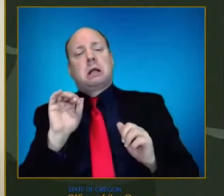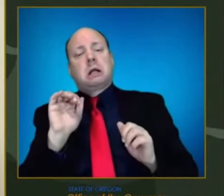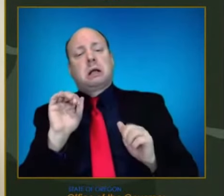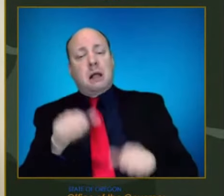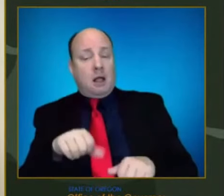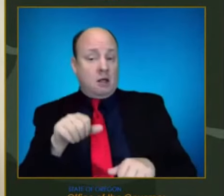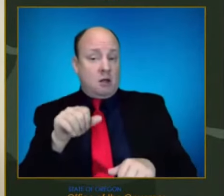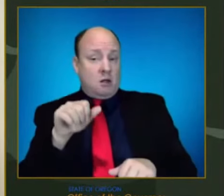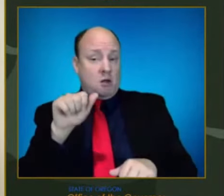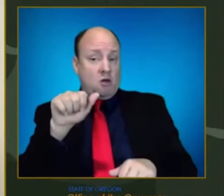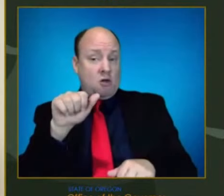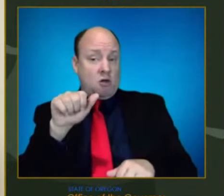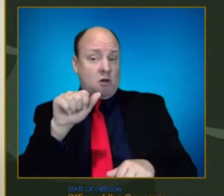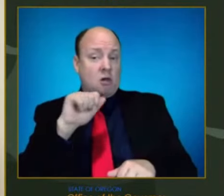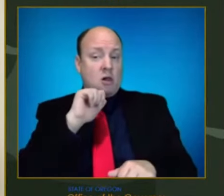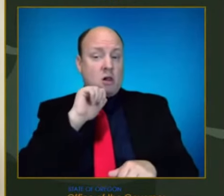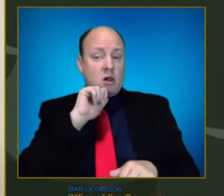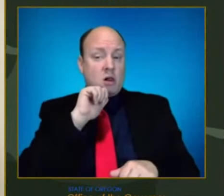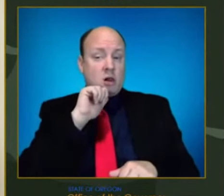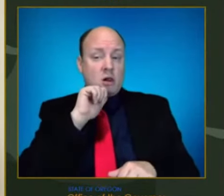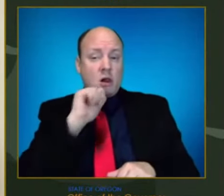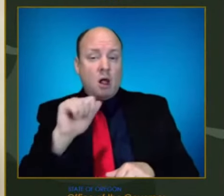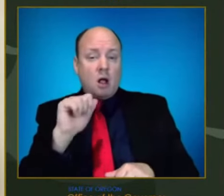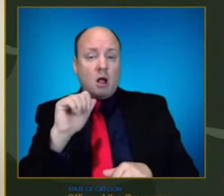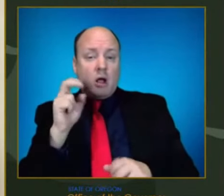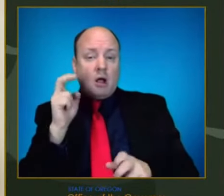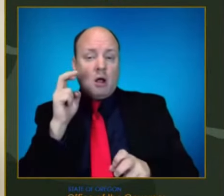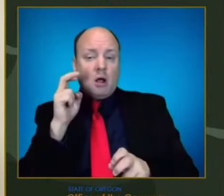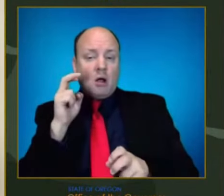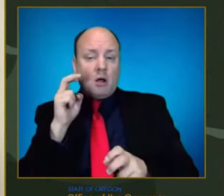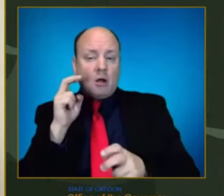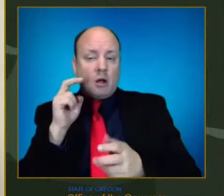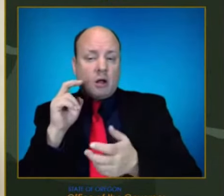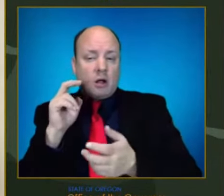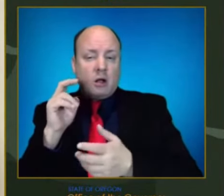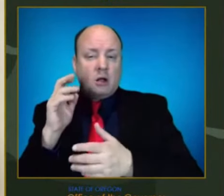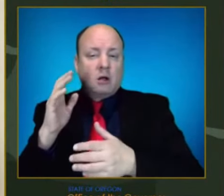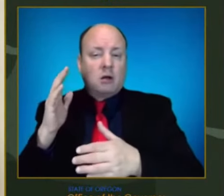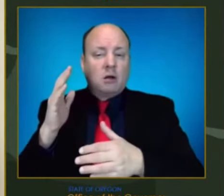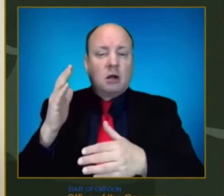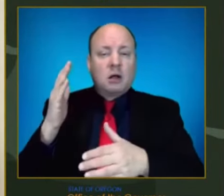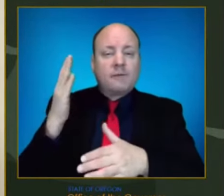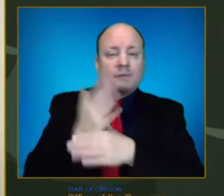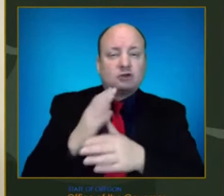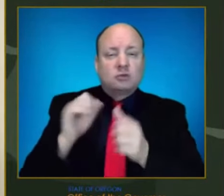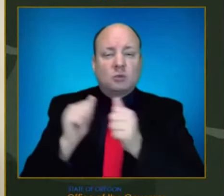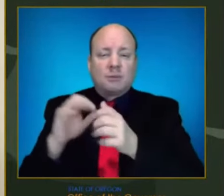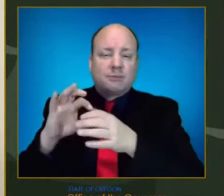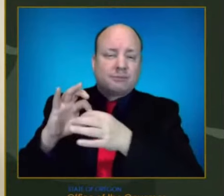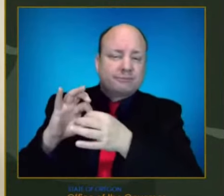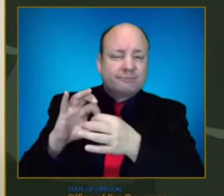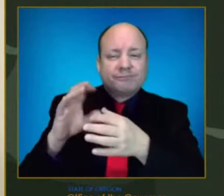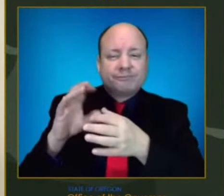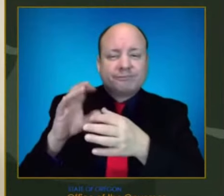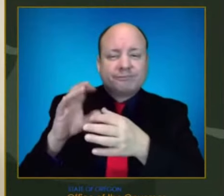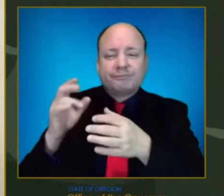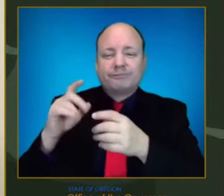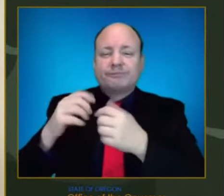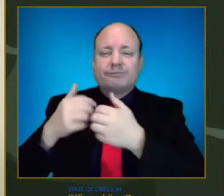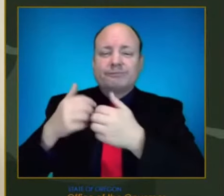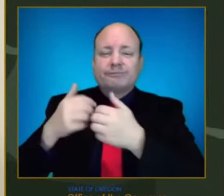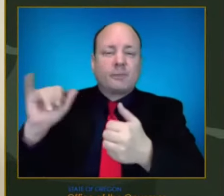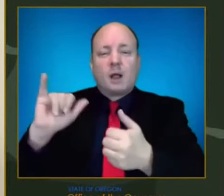from case rates and moving more toward hospitalizations as a determinant for future decisions on mask mandates.